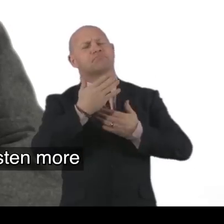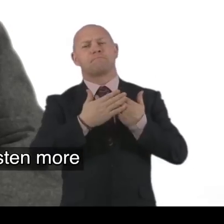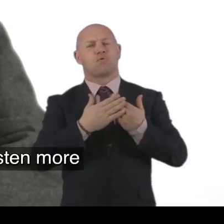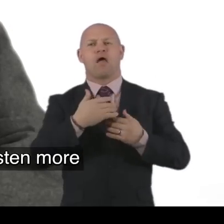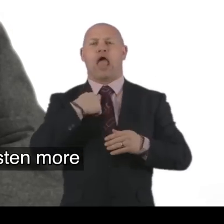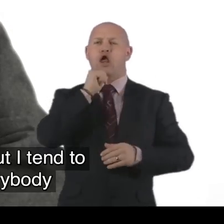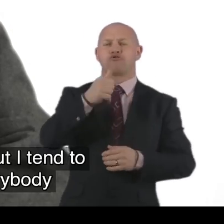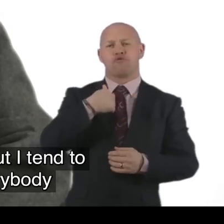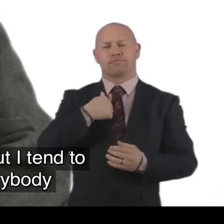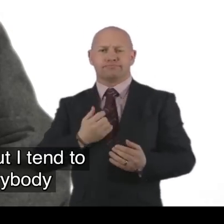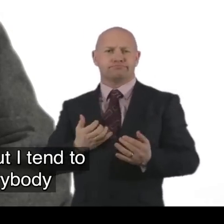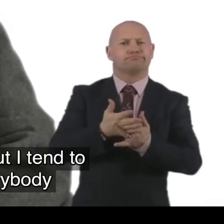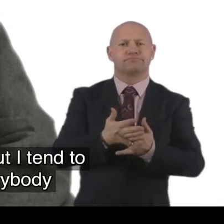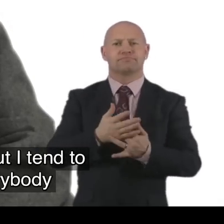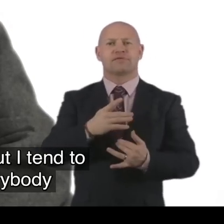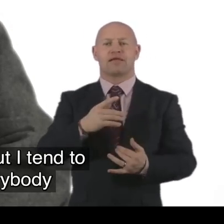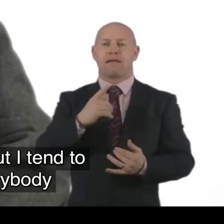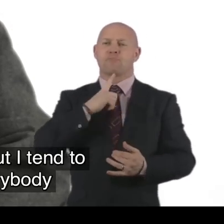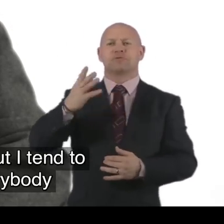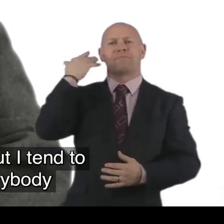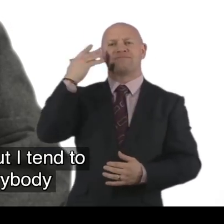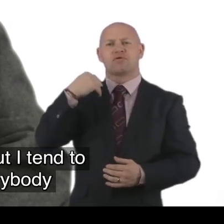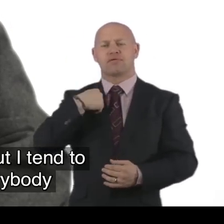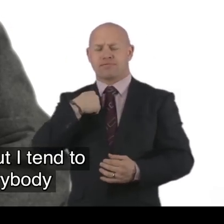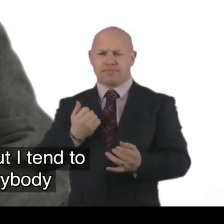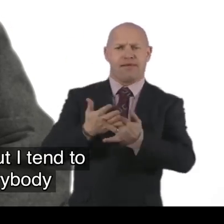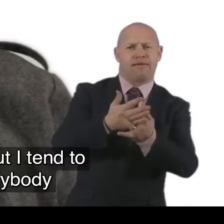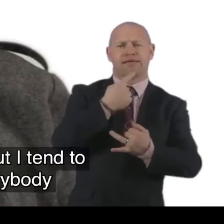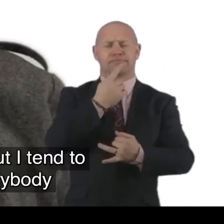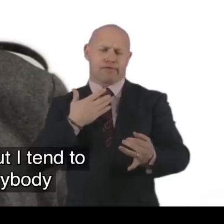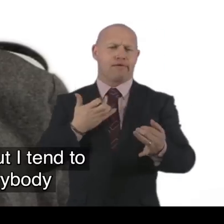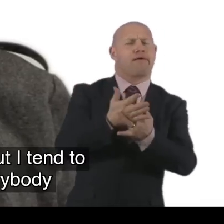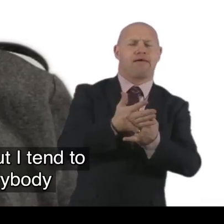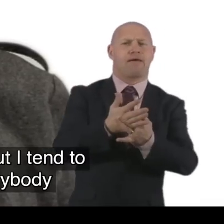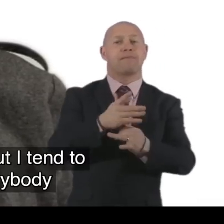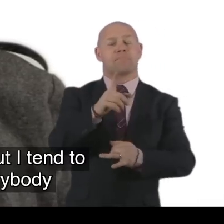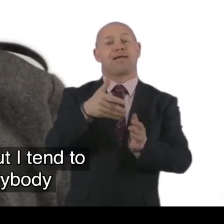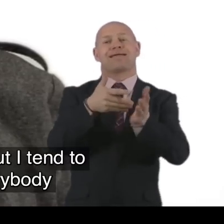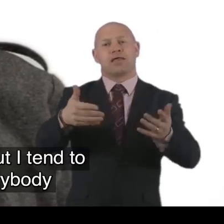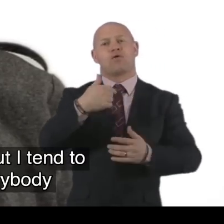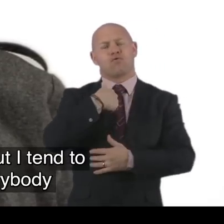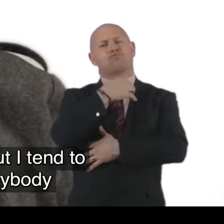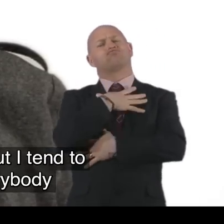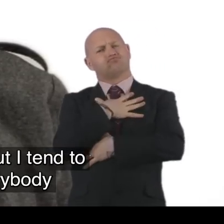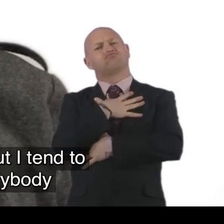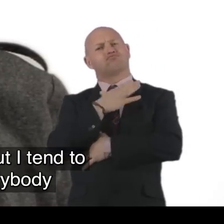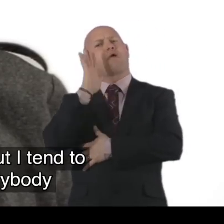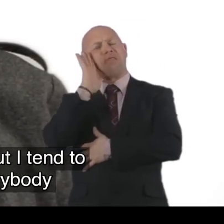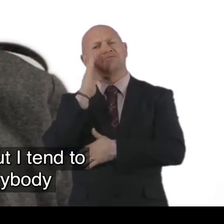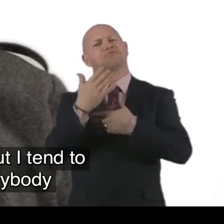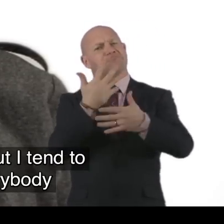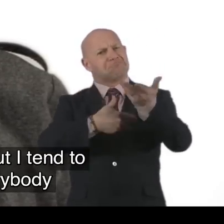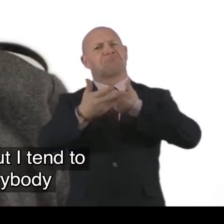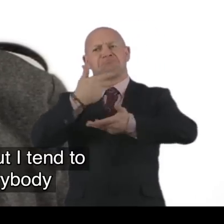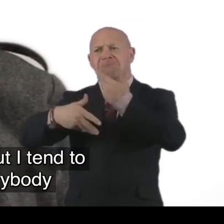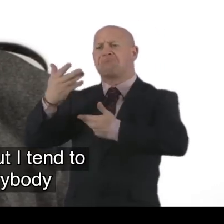don't jump in. You see at first I was jumping in and saying things. But I tend to listen to other folk and